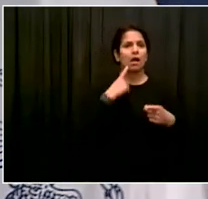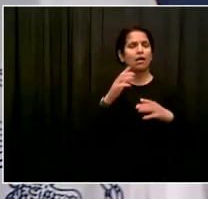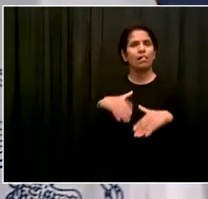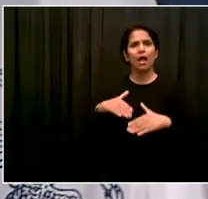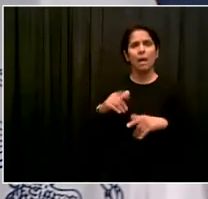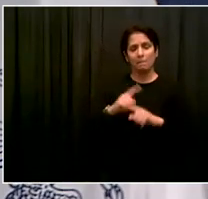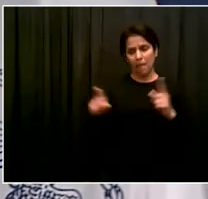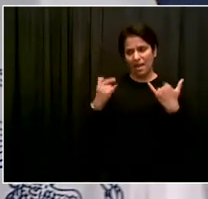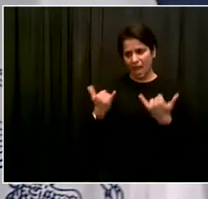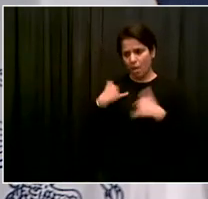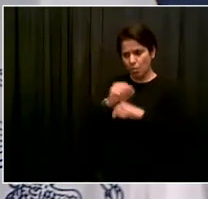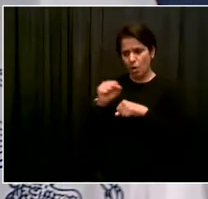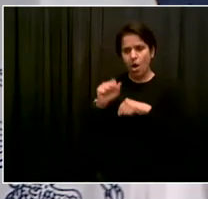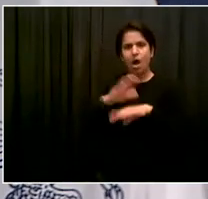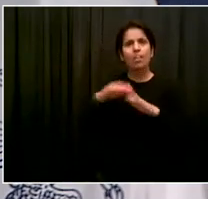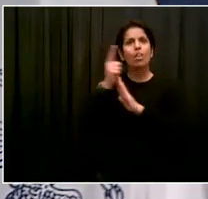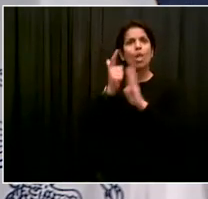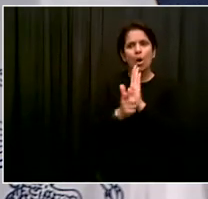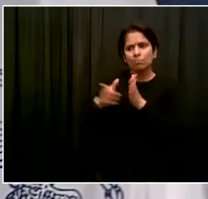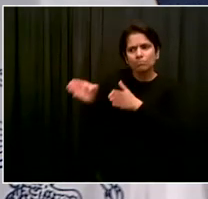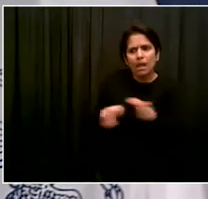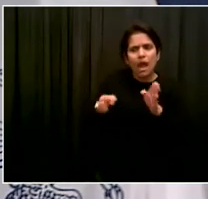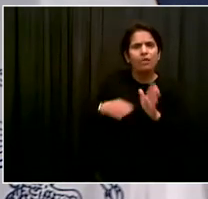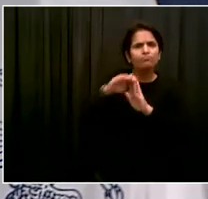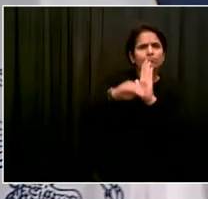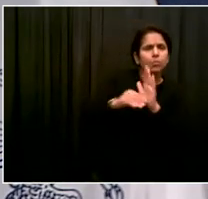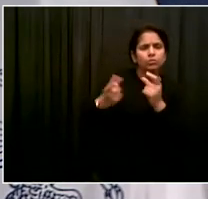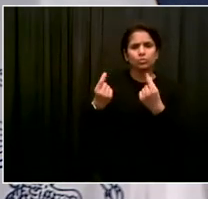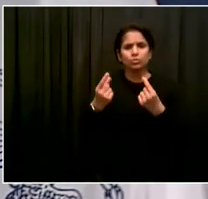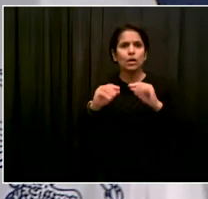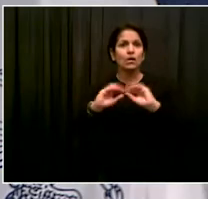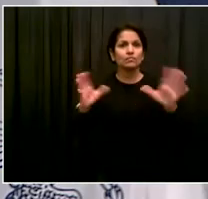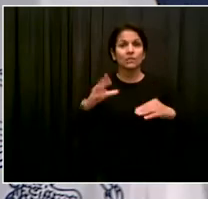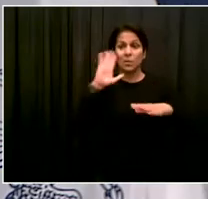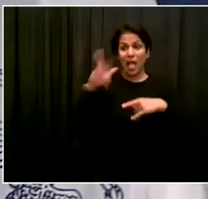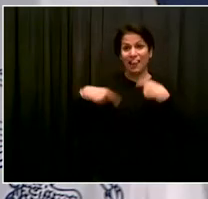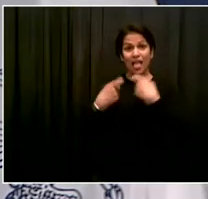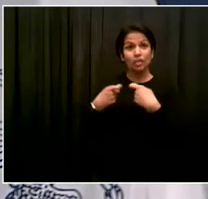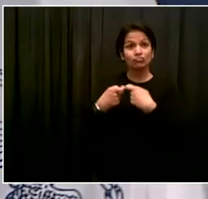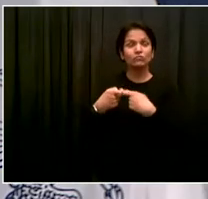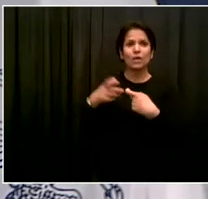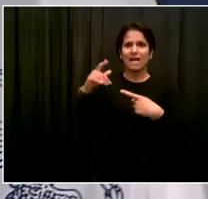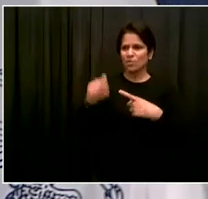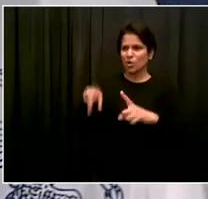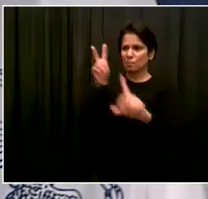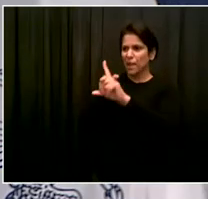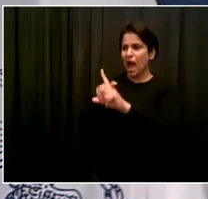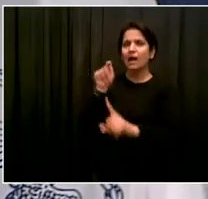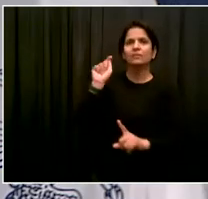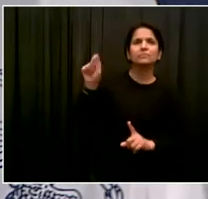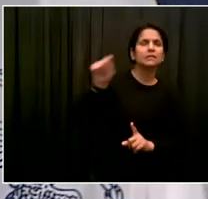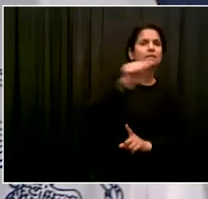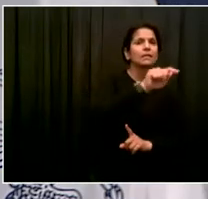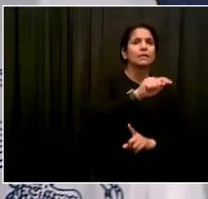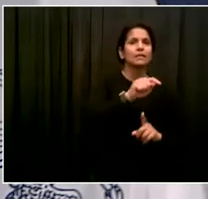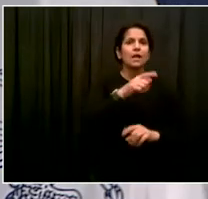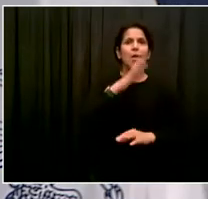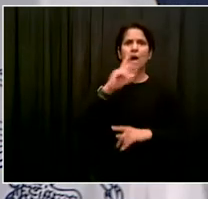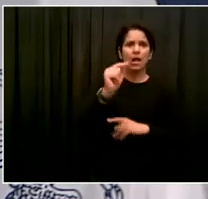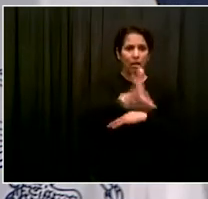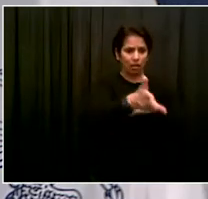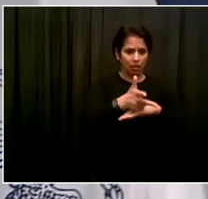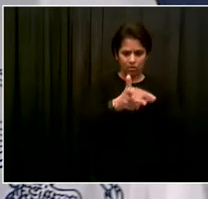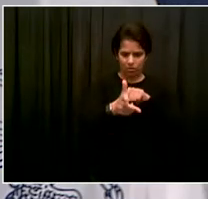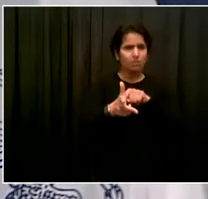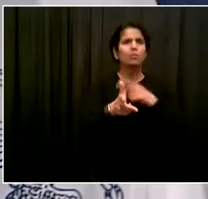new spots have to come with electric chargers. Many of them at least have to have electric chargers already installed from the very, very